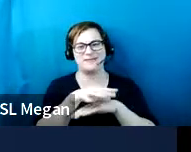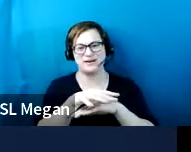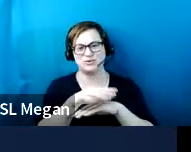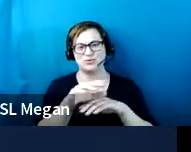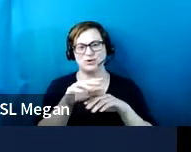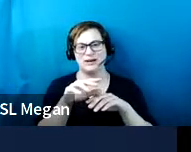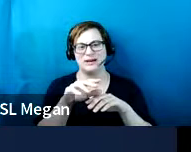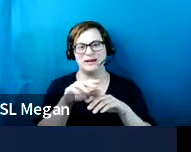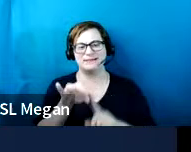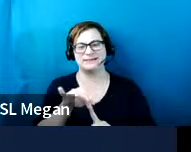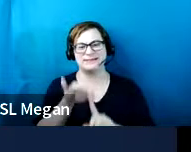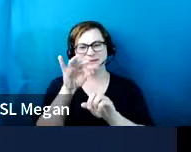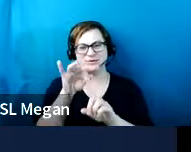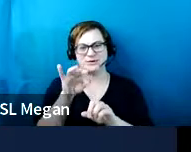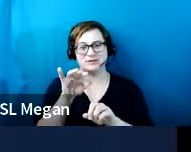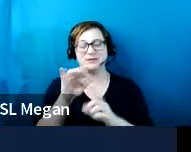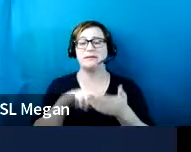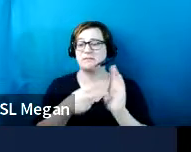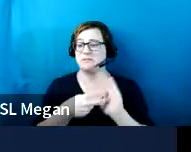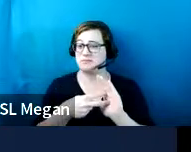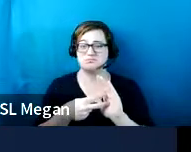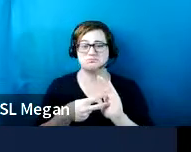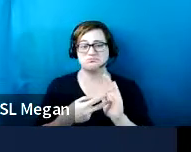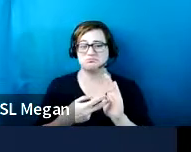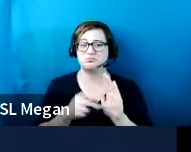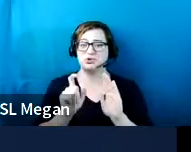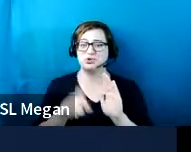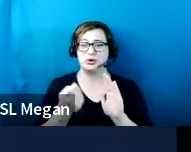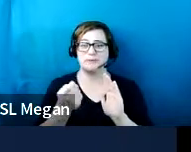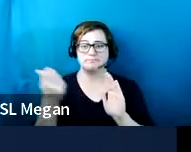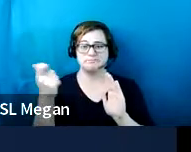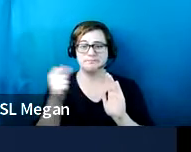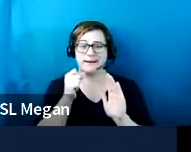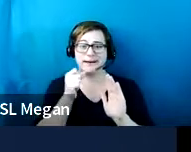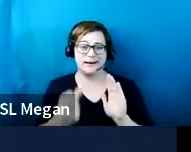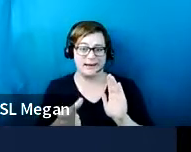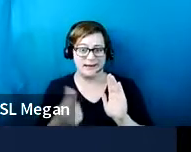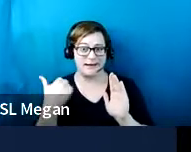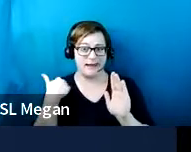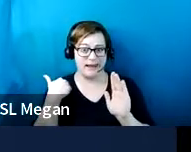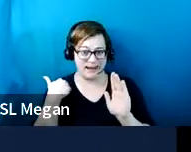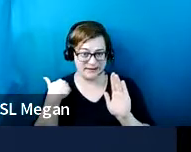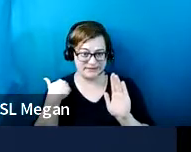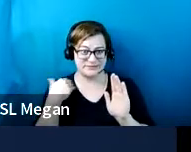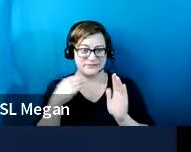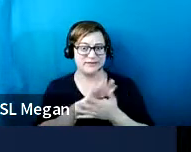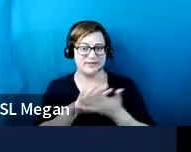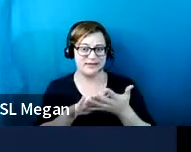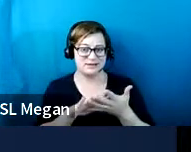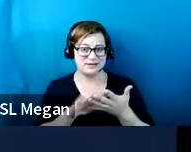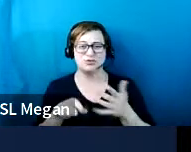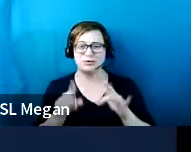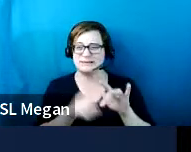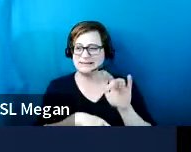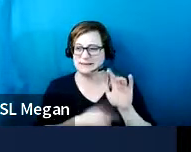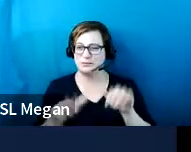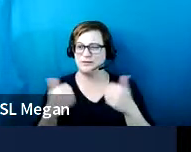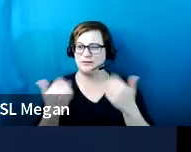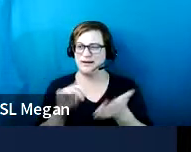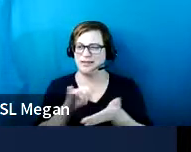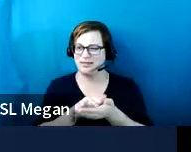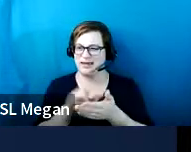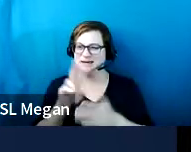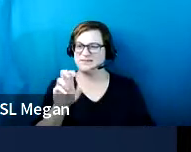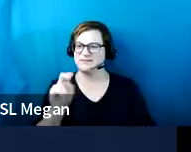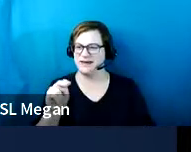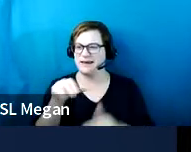not have, or said that you could not, you could skip providing the van accessible sign if all of